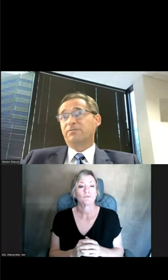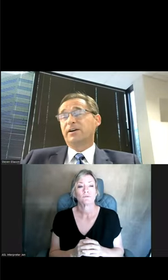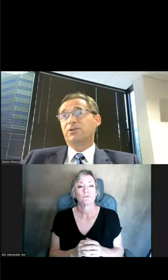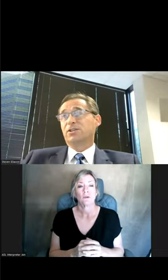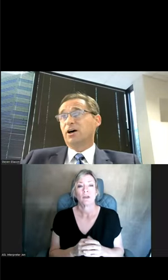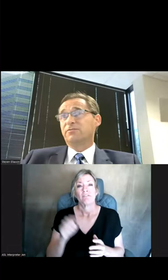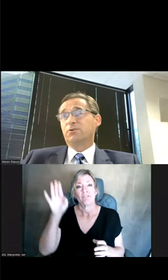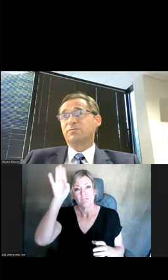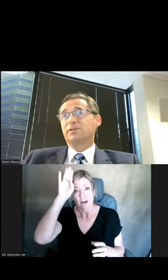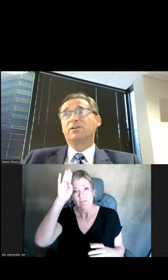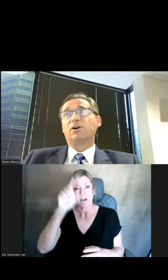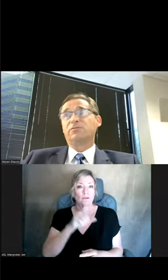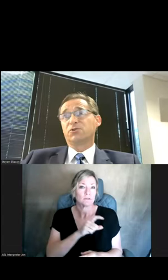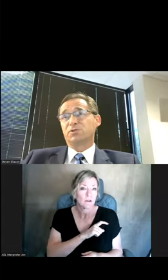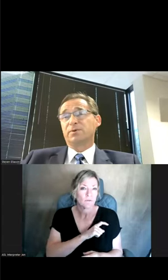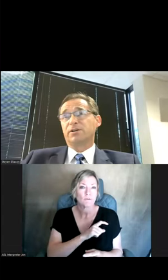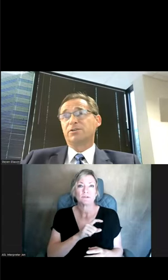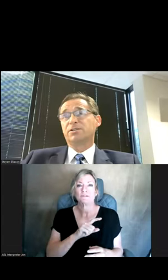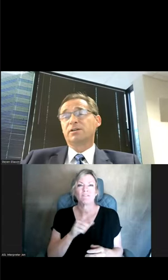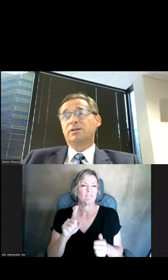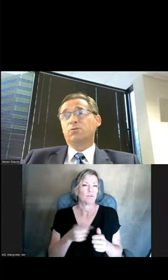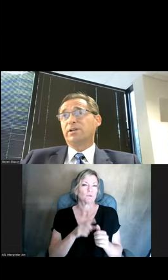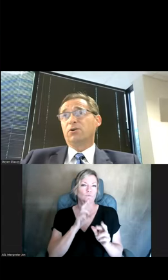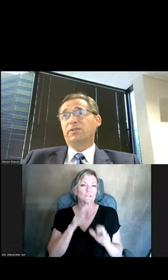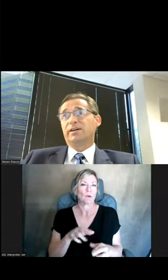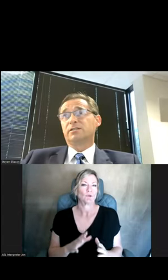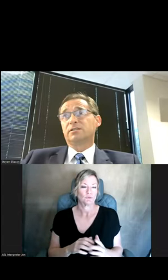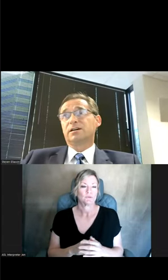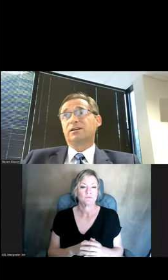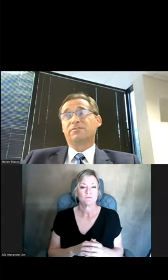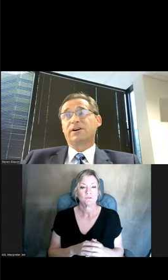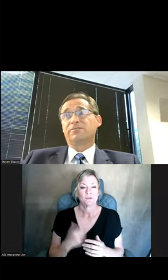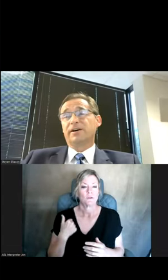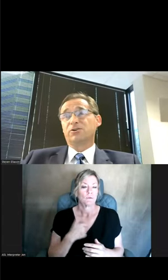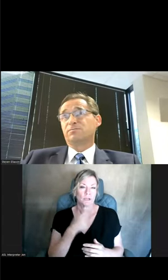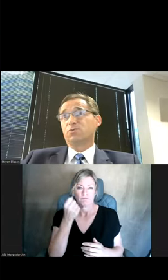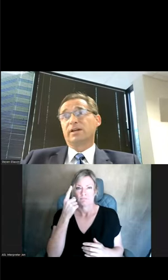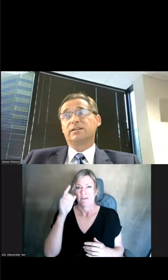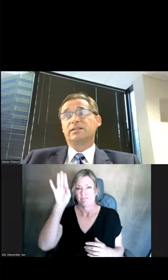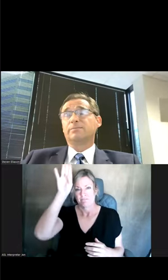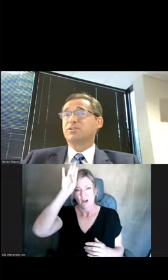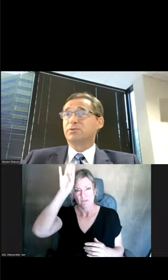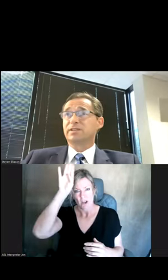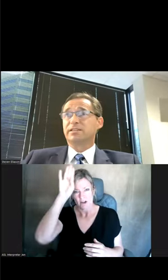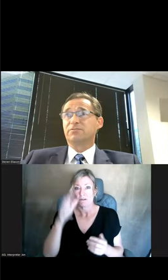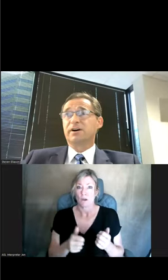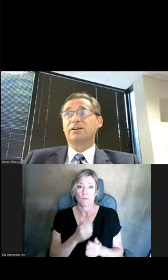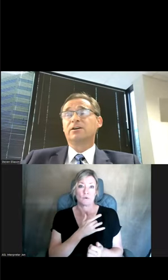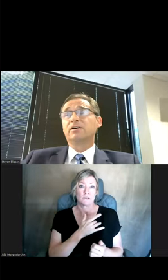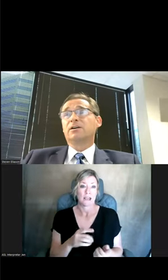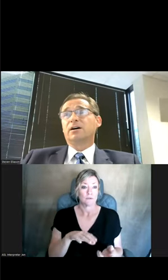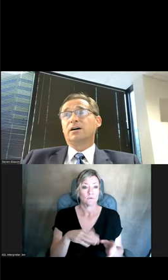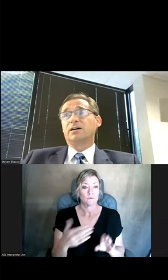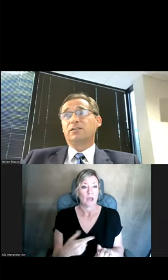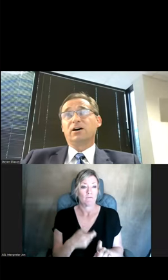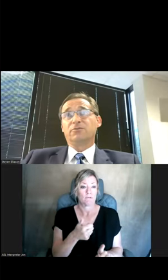firefighters, law enforcement, and all first responders. We know that a firefighter is more likely to die by suicide than a fire.